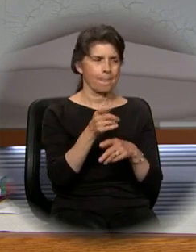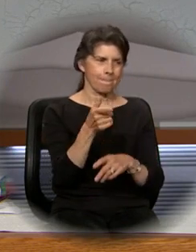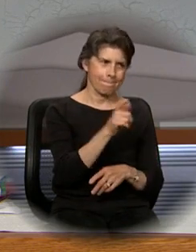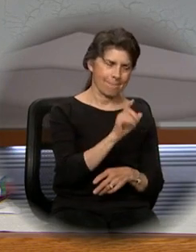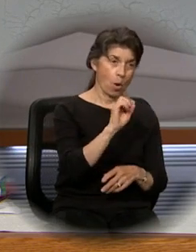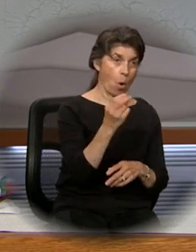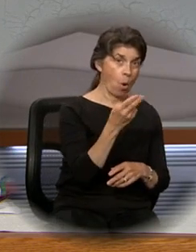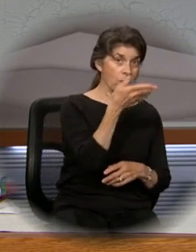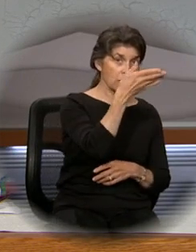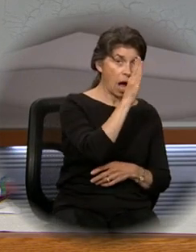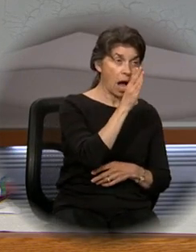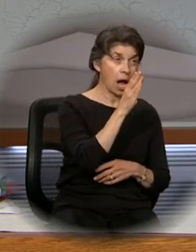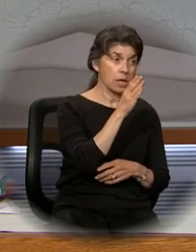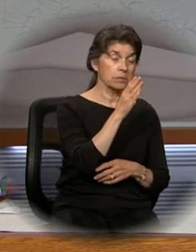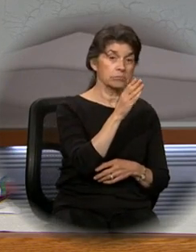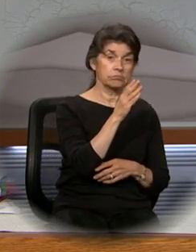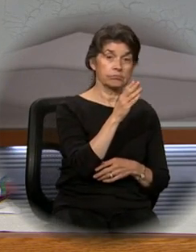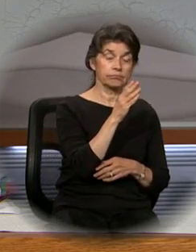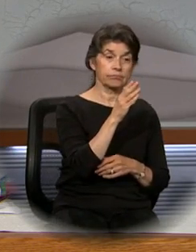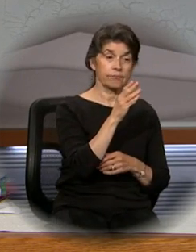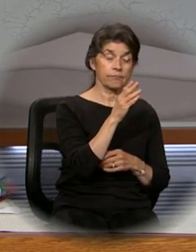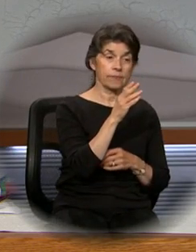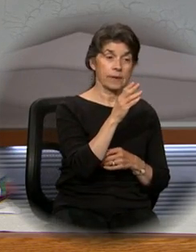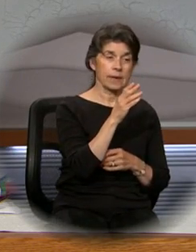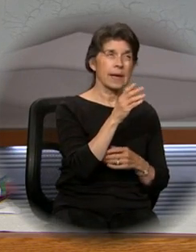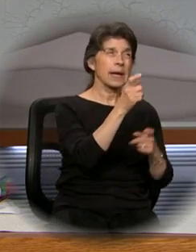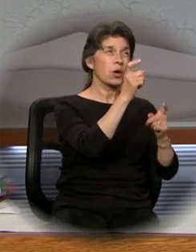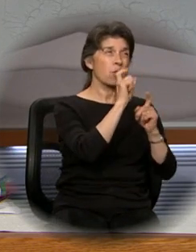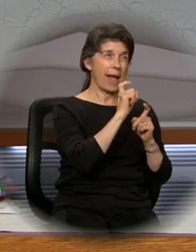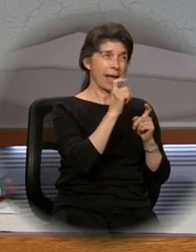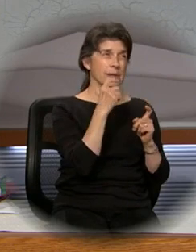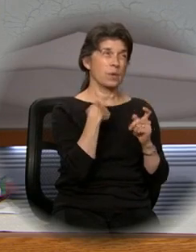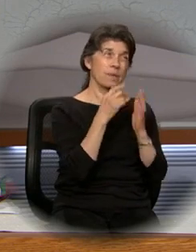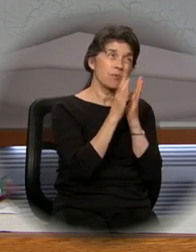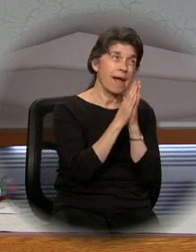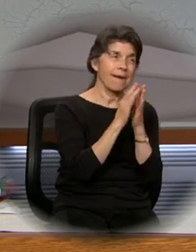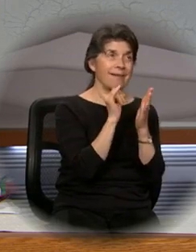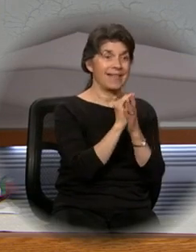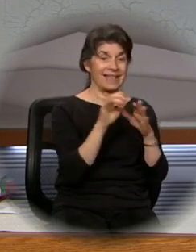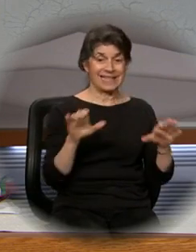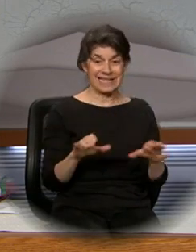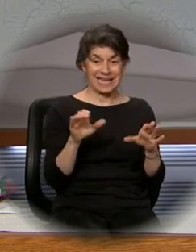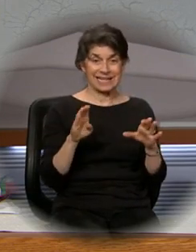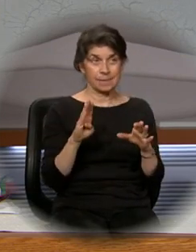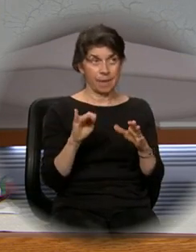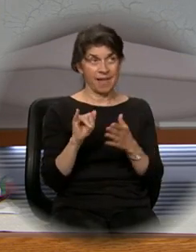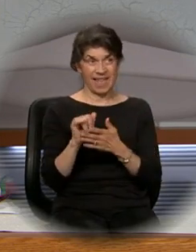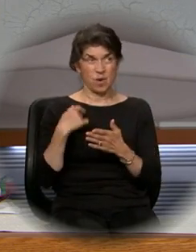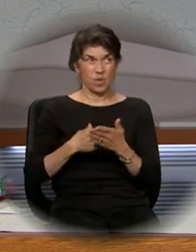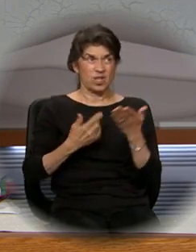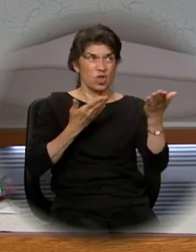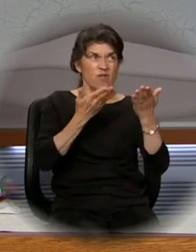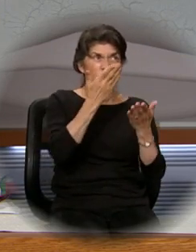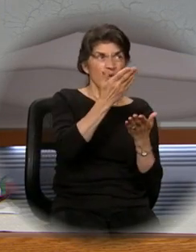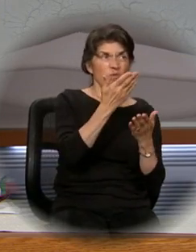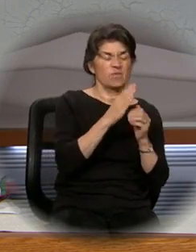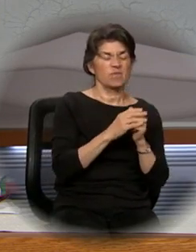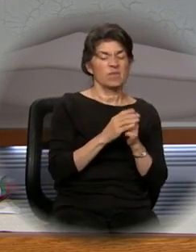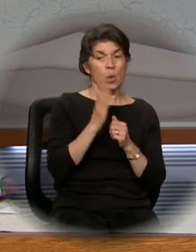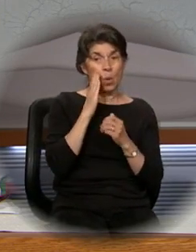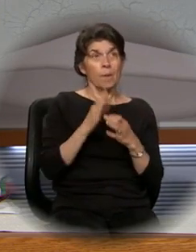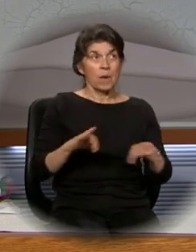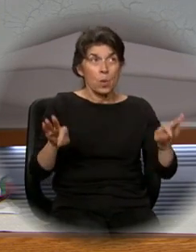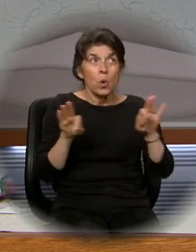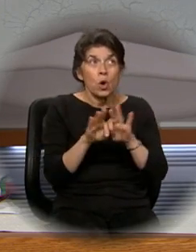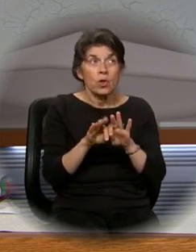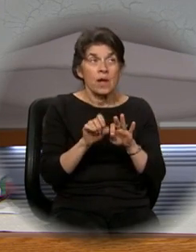graciously accomplishes the effects of your mysteries, grant, we pray, that the deeds by which we serve you may be worthy